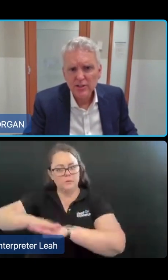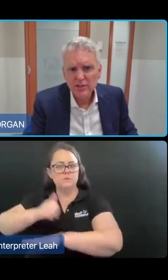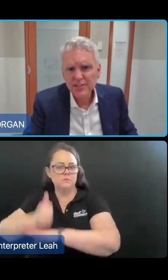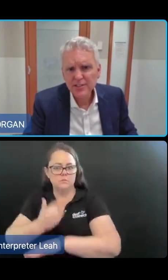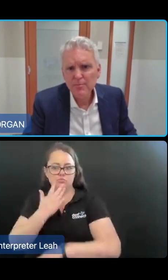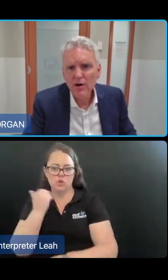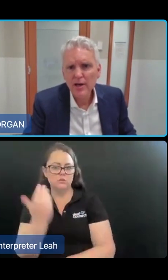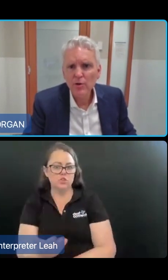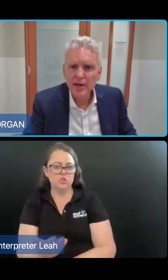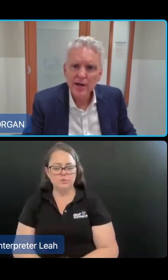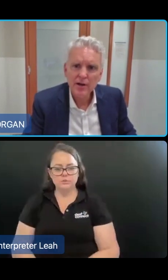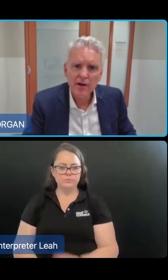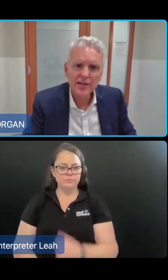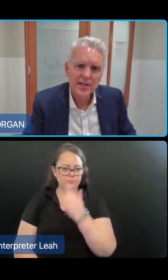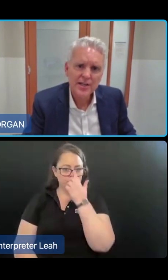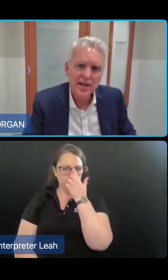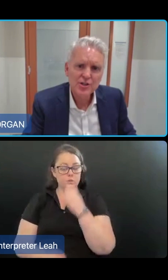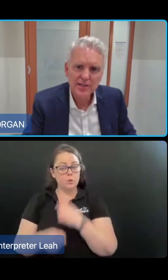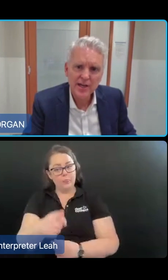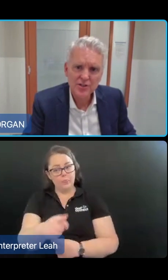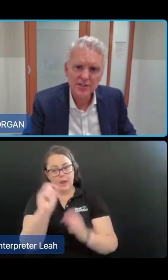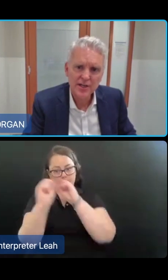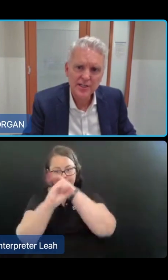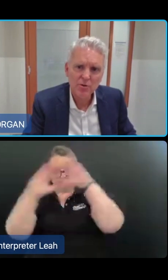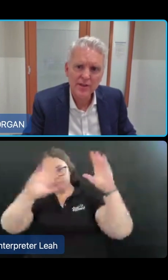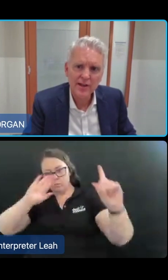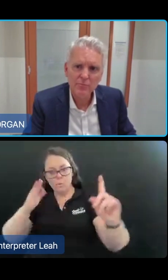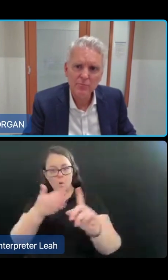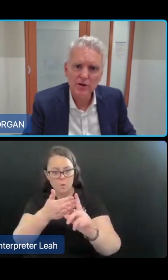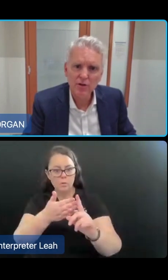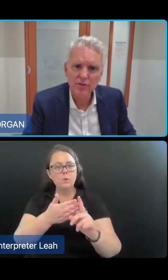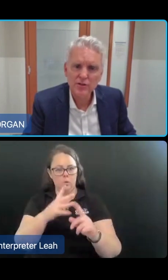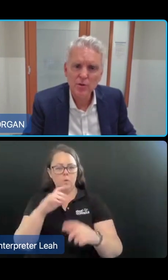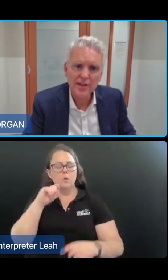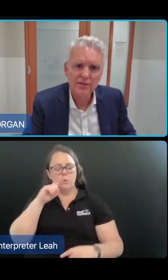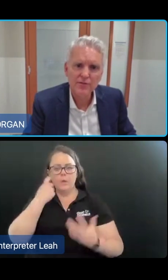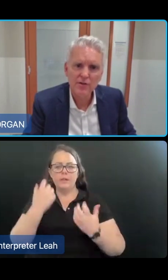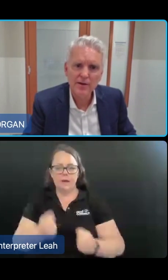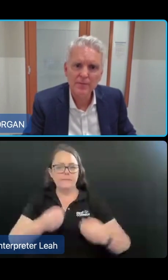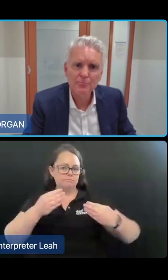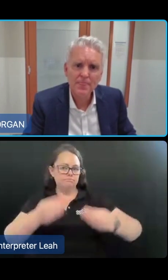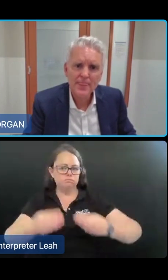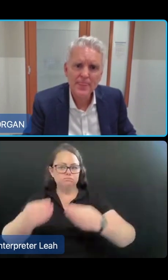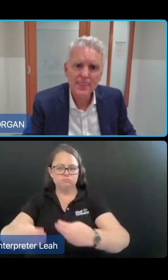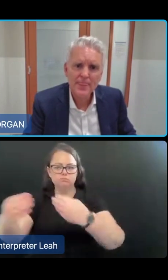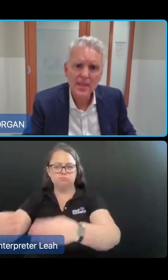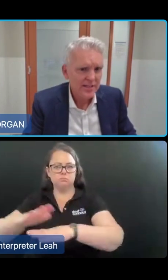So with that end state in mind, we are now going to stage implementation as announced by the Government on the 28th of November.